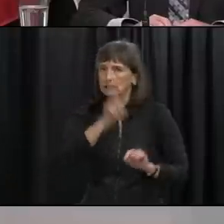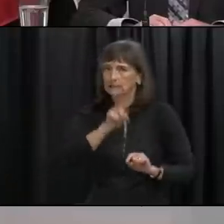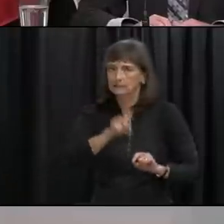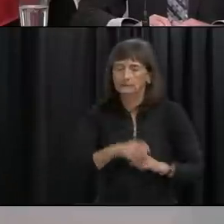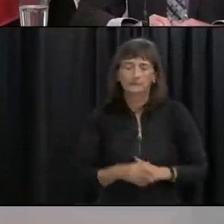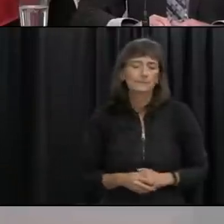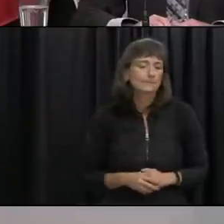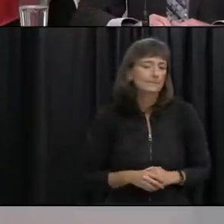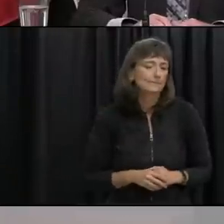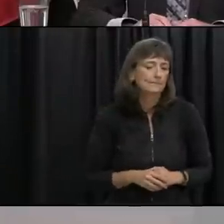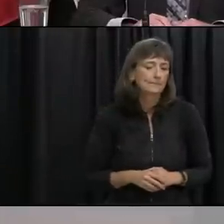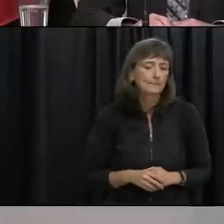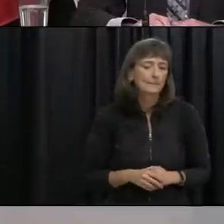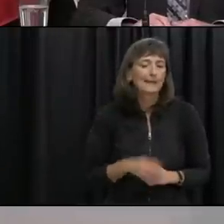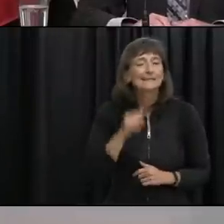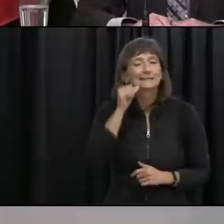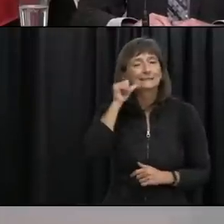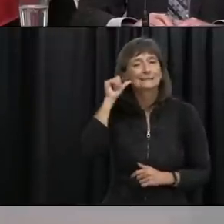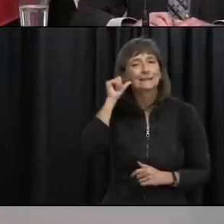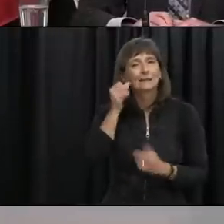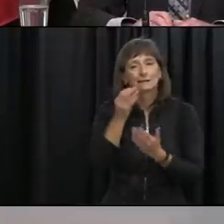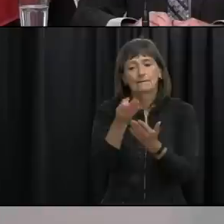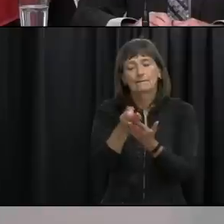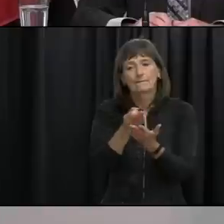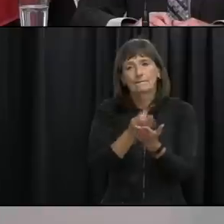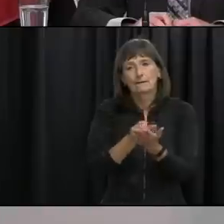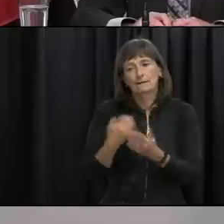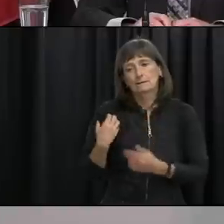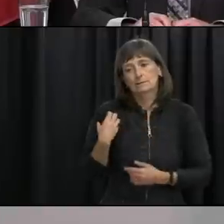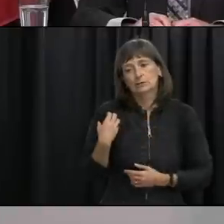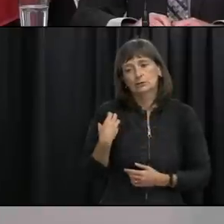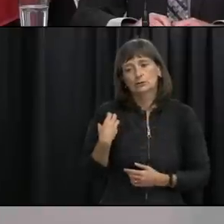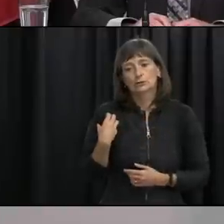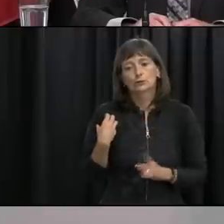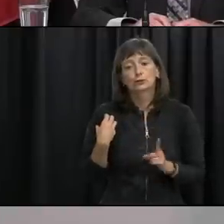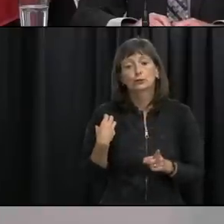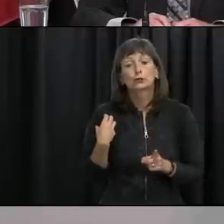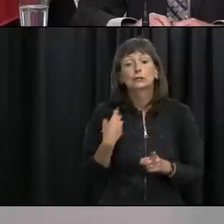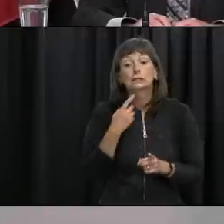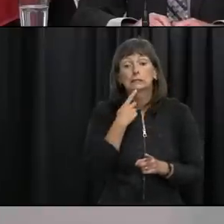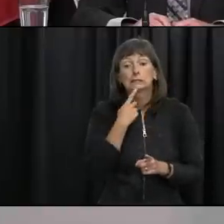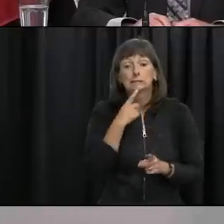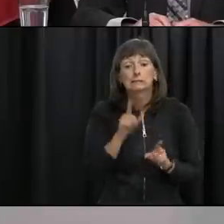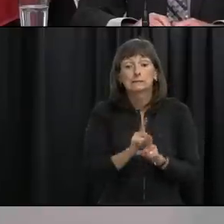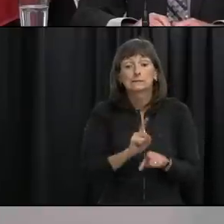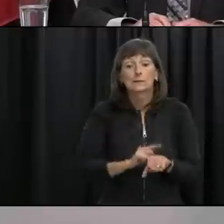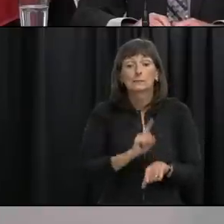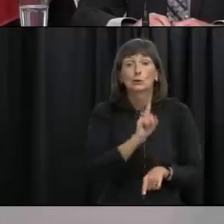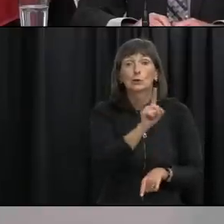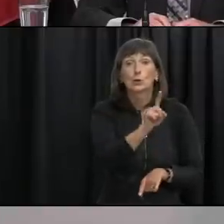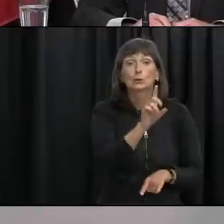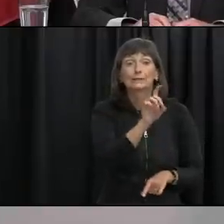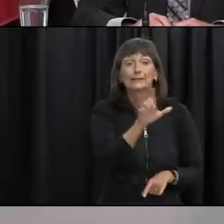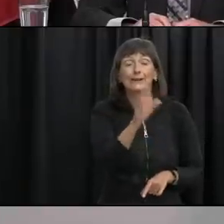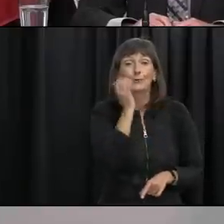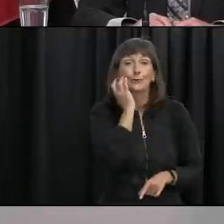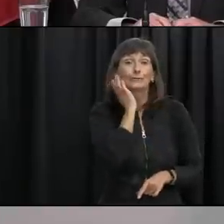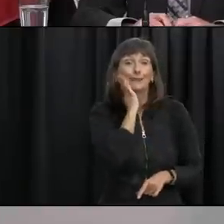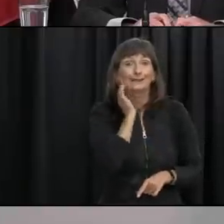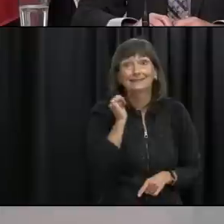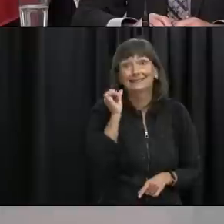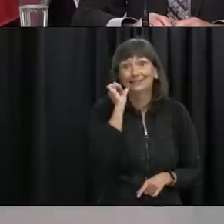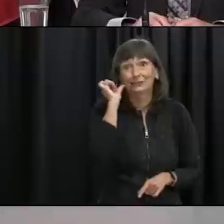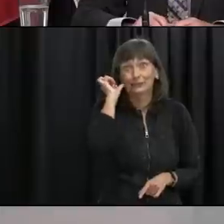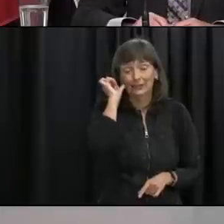yesterday that our finance minister uh was in a hotel in deer lake that was listed late yesterday uh